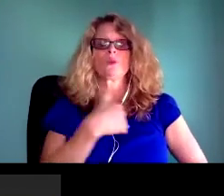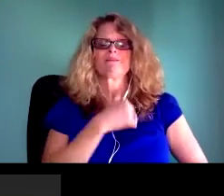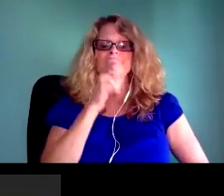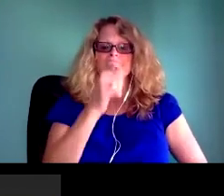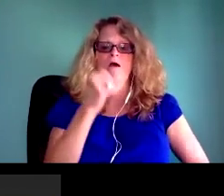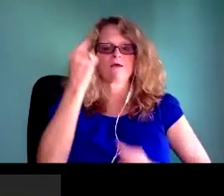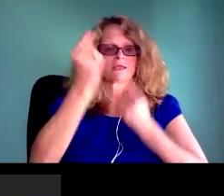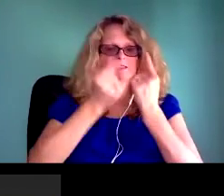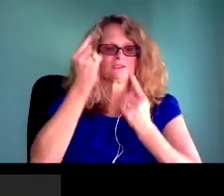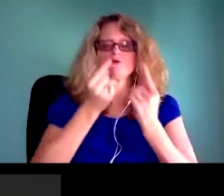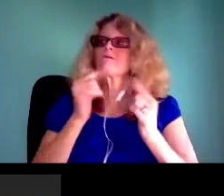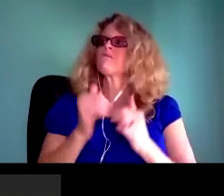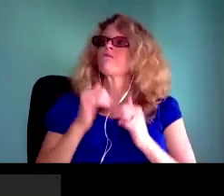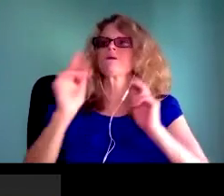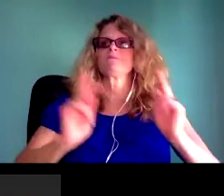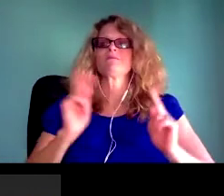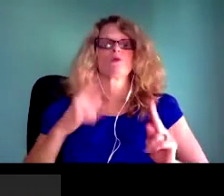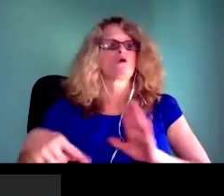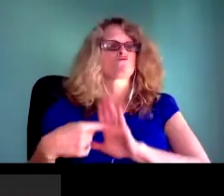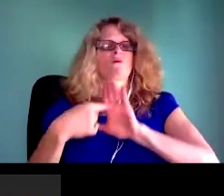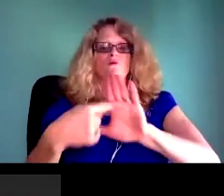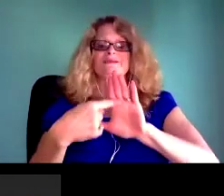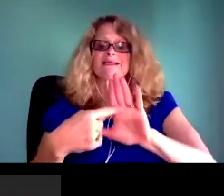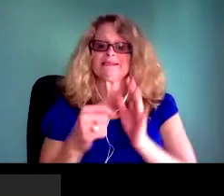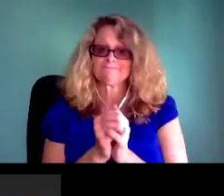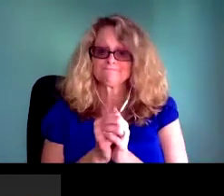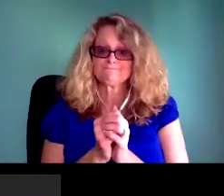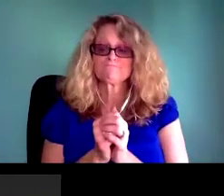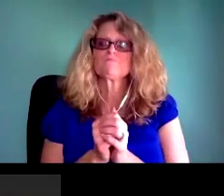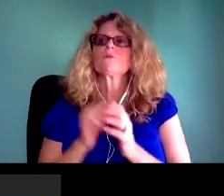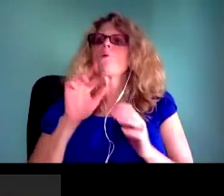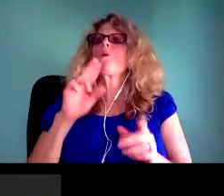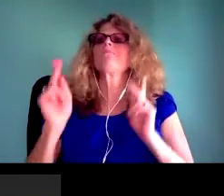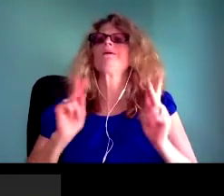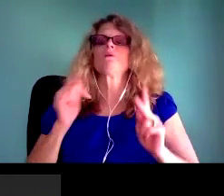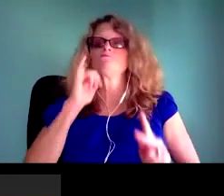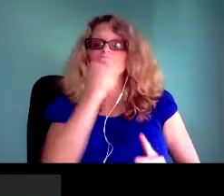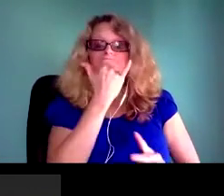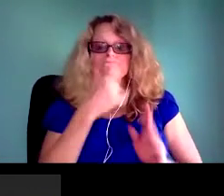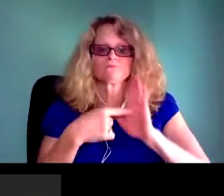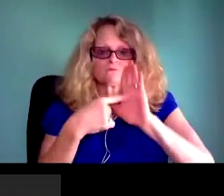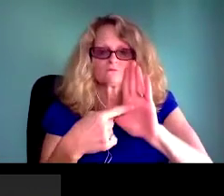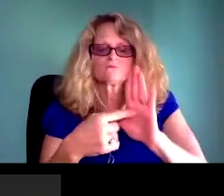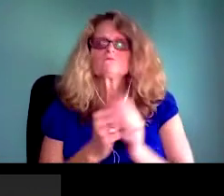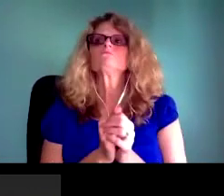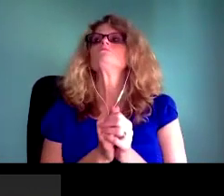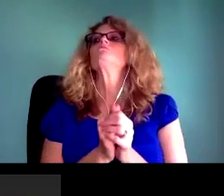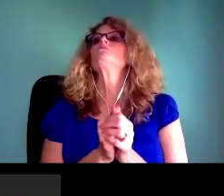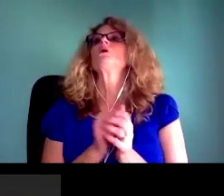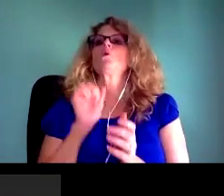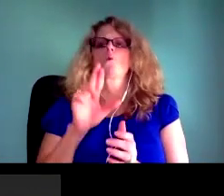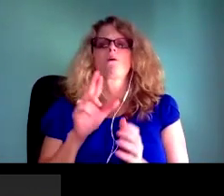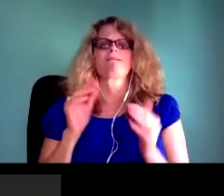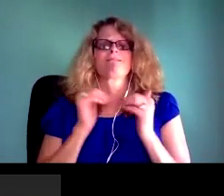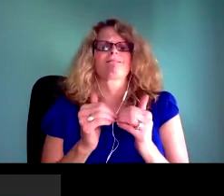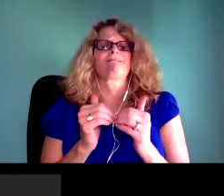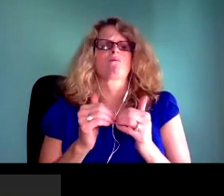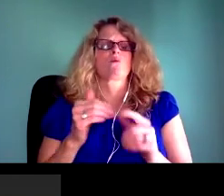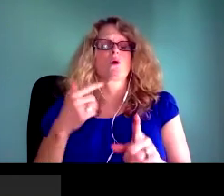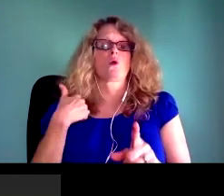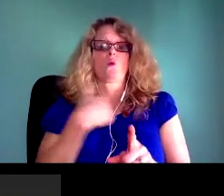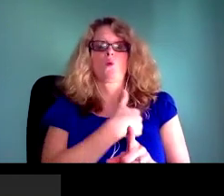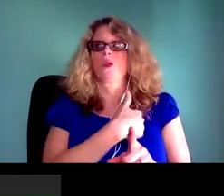that I can't recommend enough. If you're interested in reading more and learning more, I